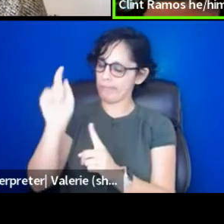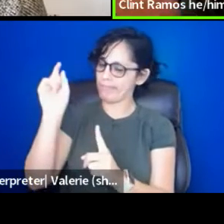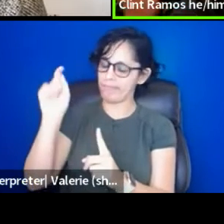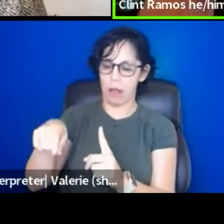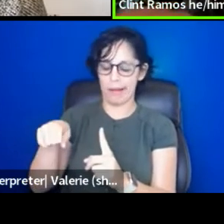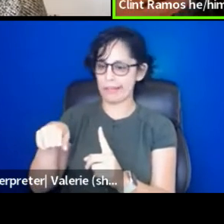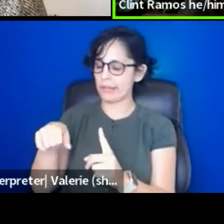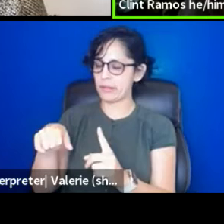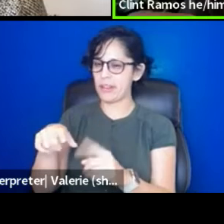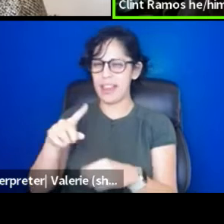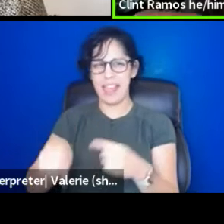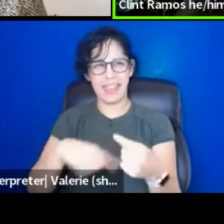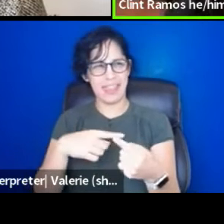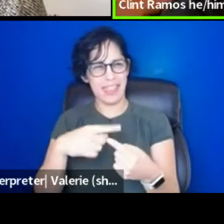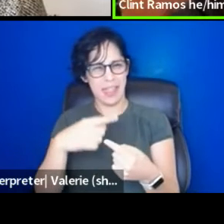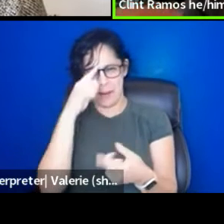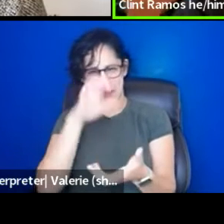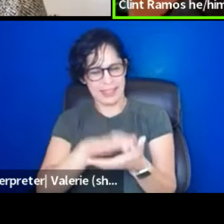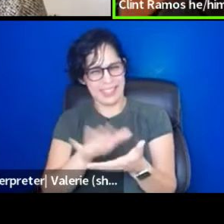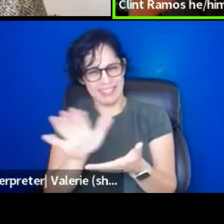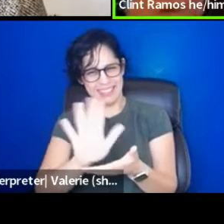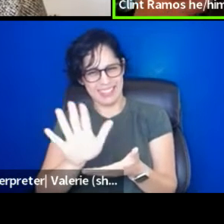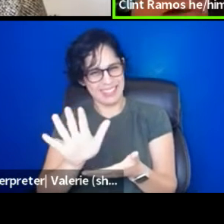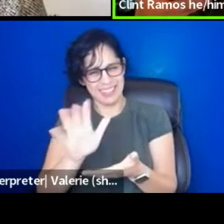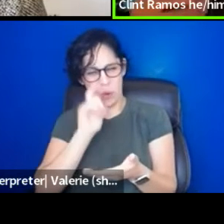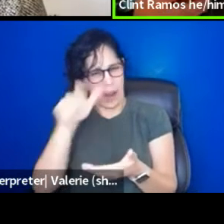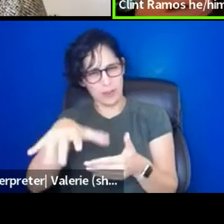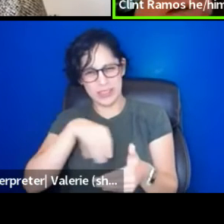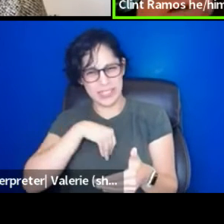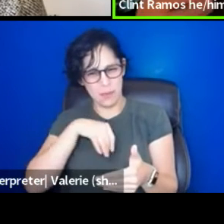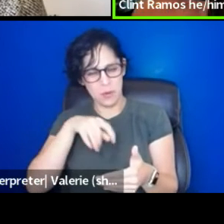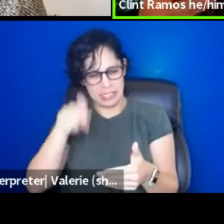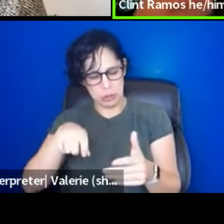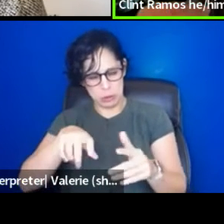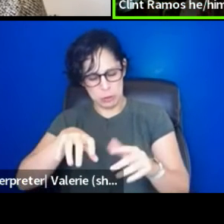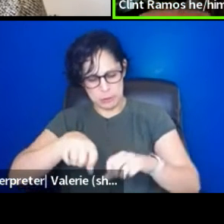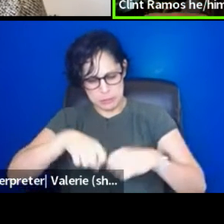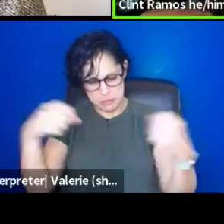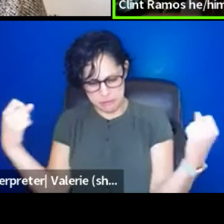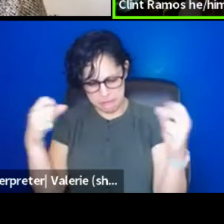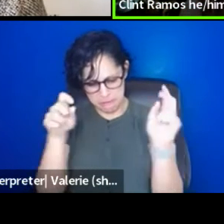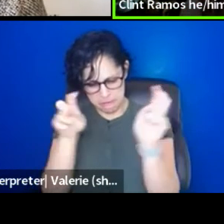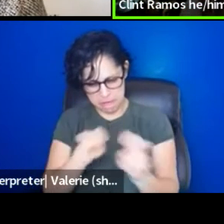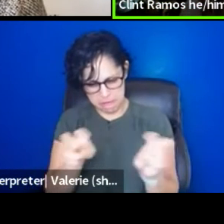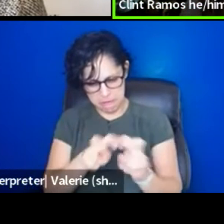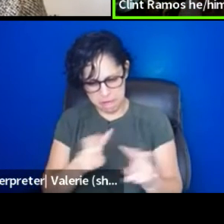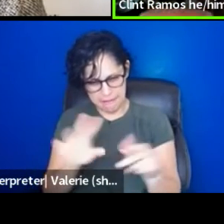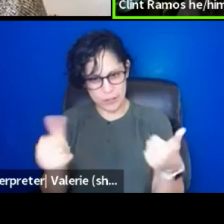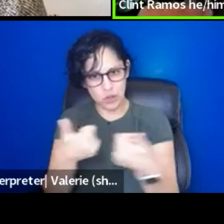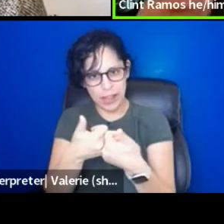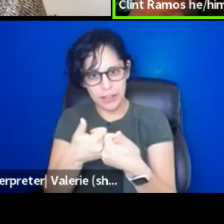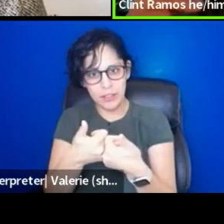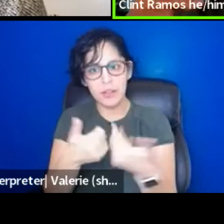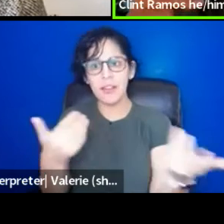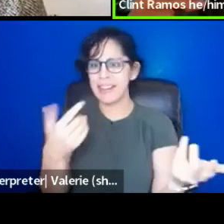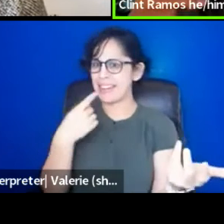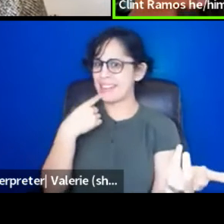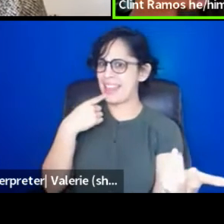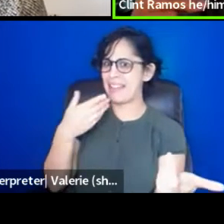I think we have to slowly dismantle, right? And I just have to say that I think, you know, thank God for Lindsay, right? Because,